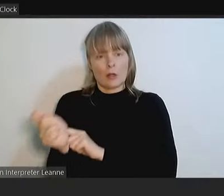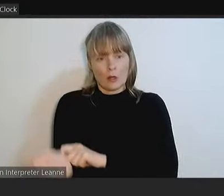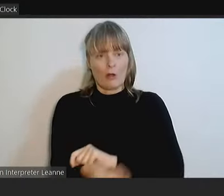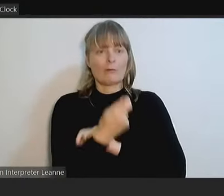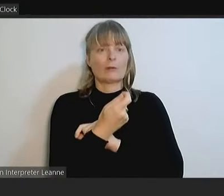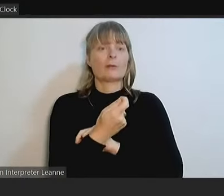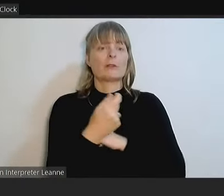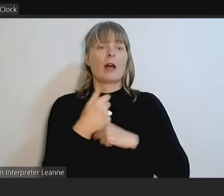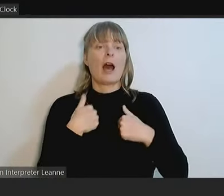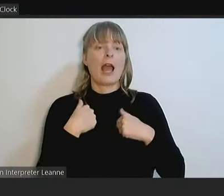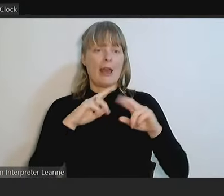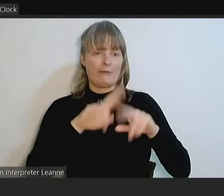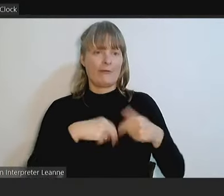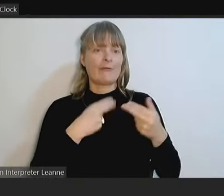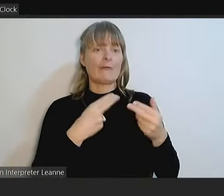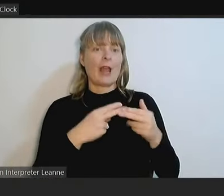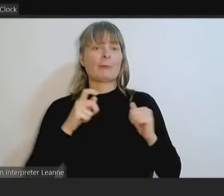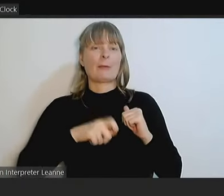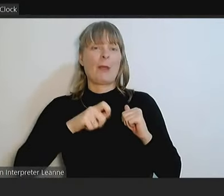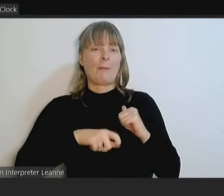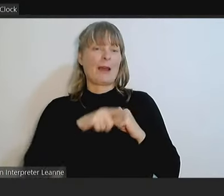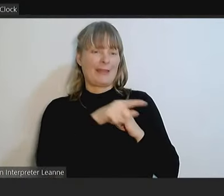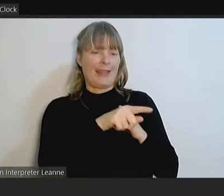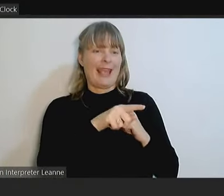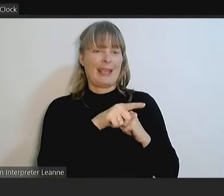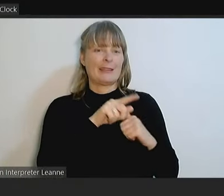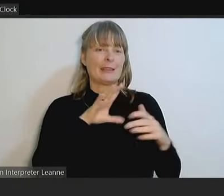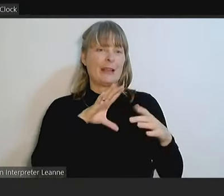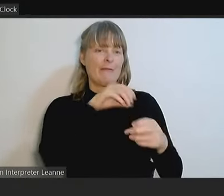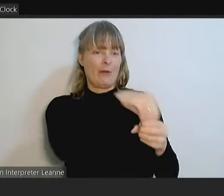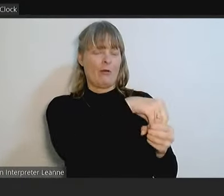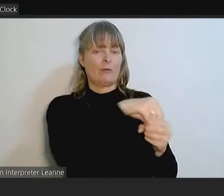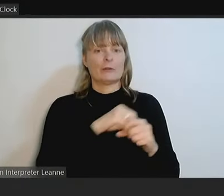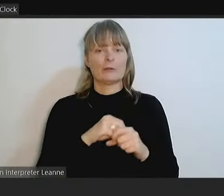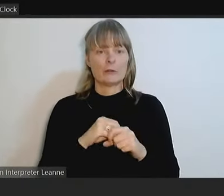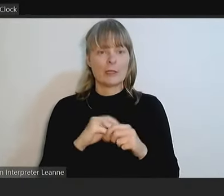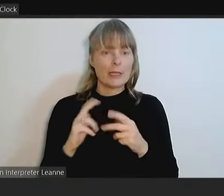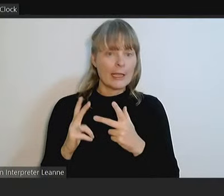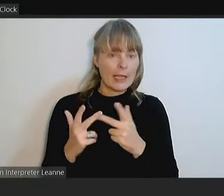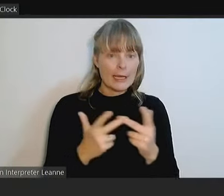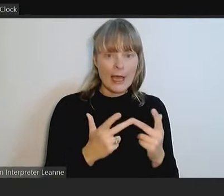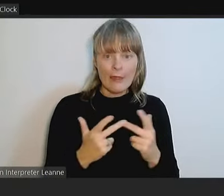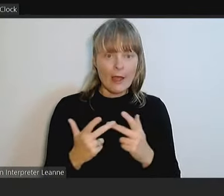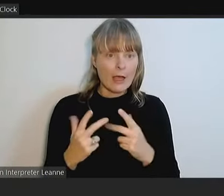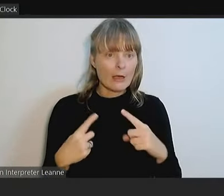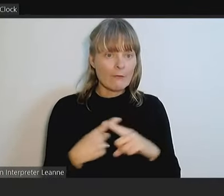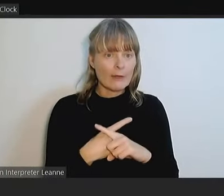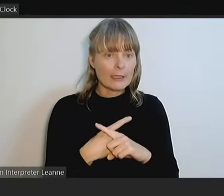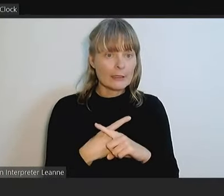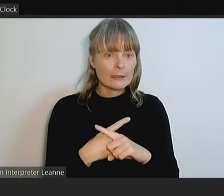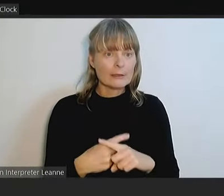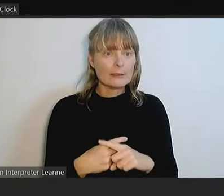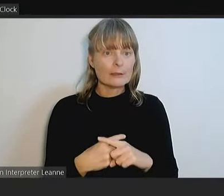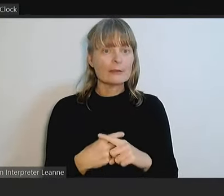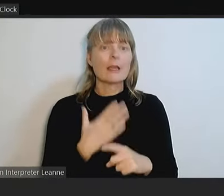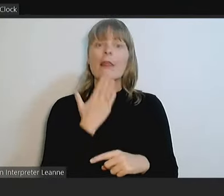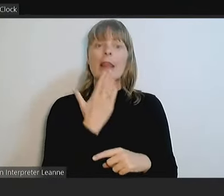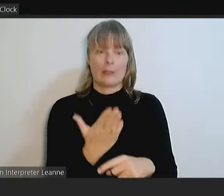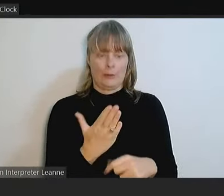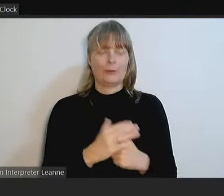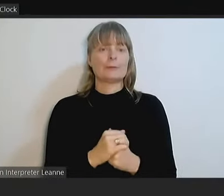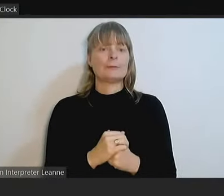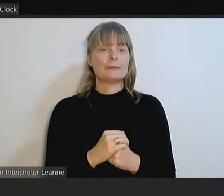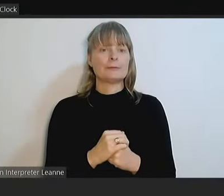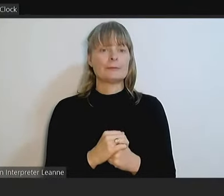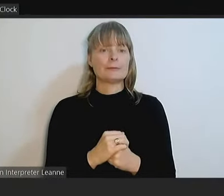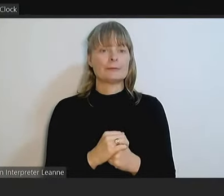residential amenity. Okay. Thank you. Any other councillors or officers? Thank you. As you